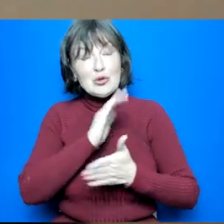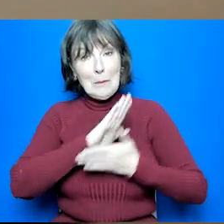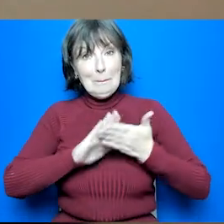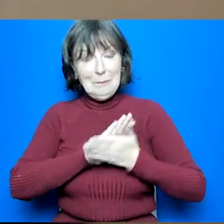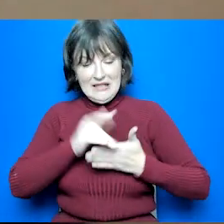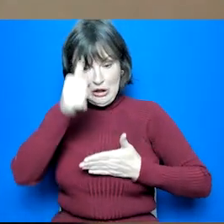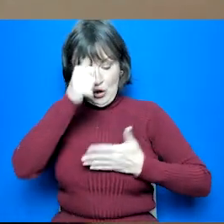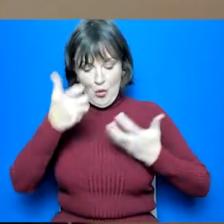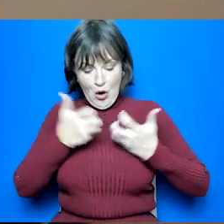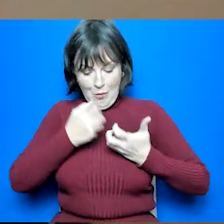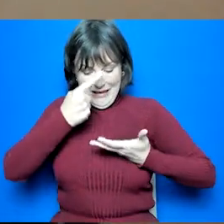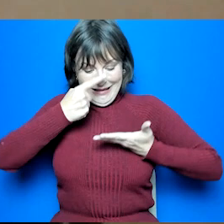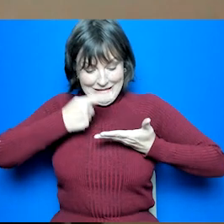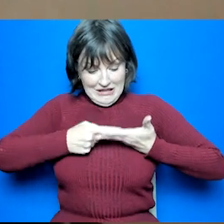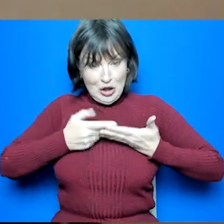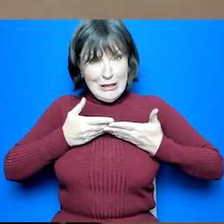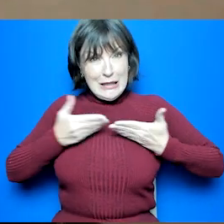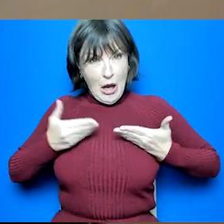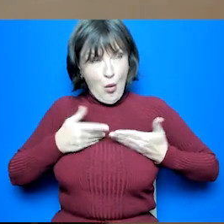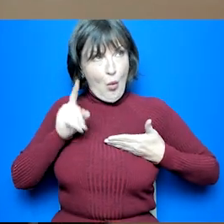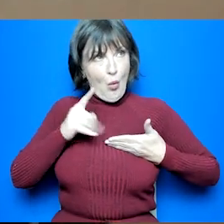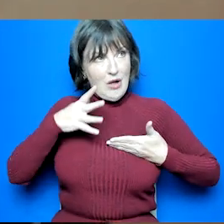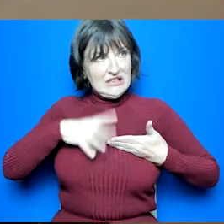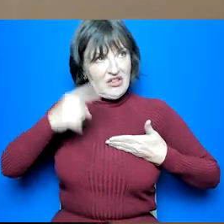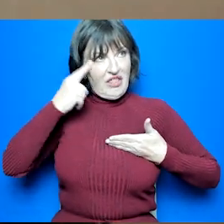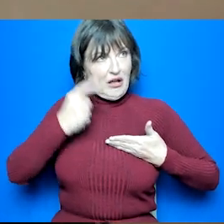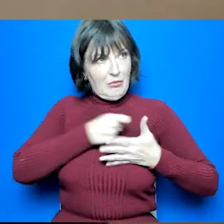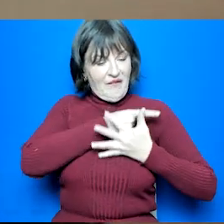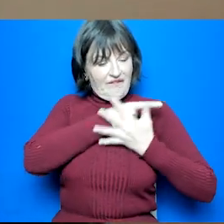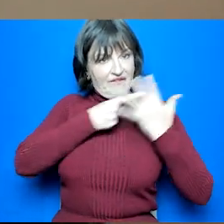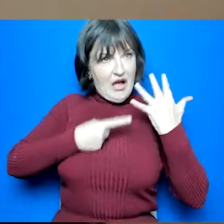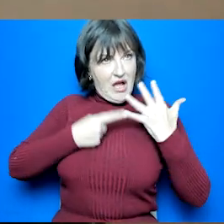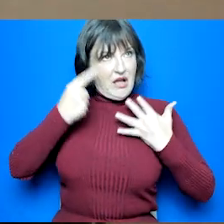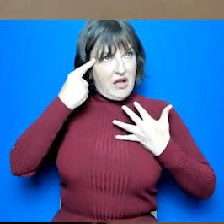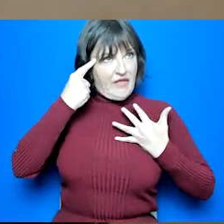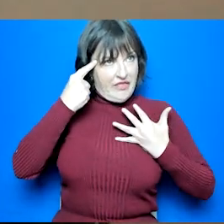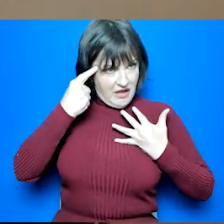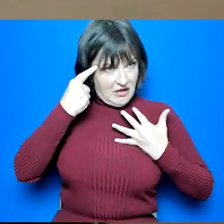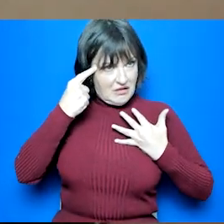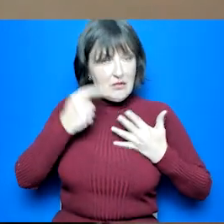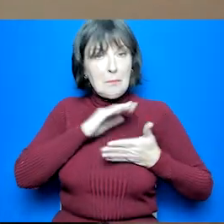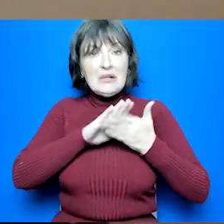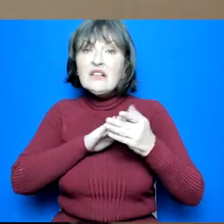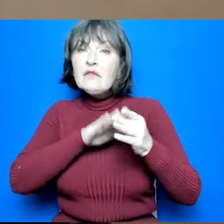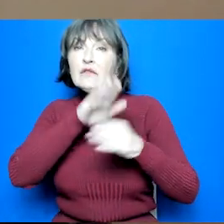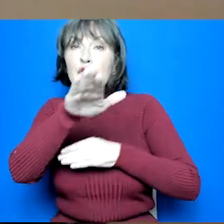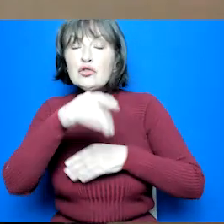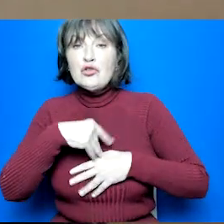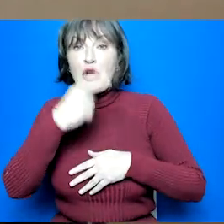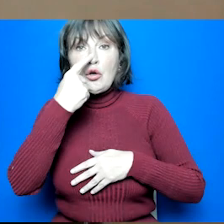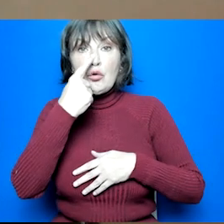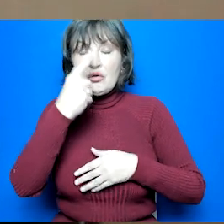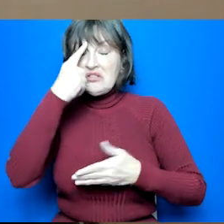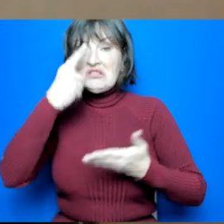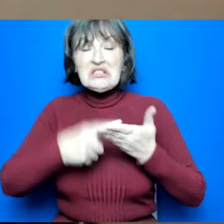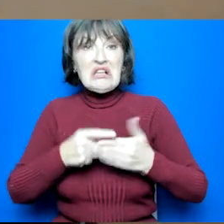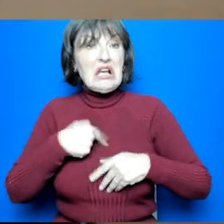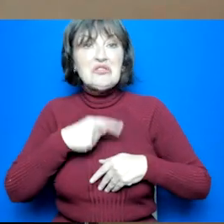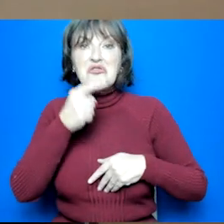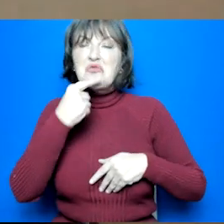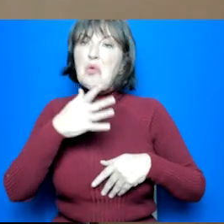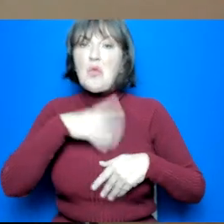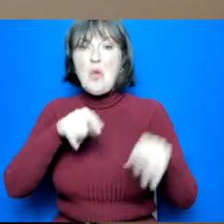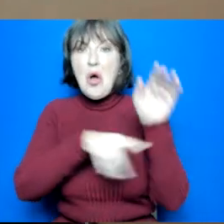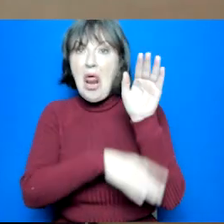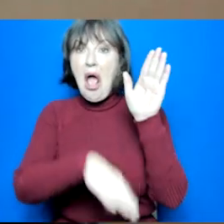and in the future um whether that's a sideways move a diagonal move a career change